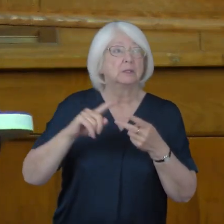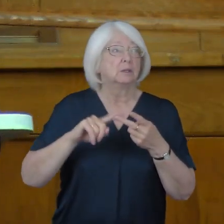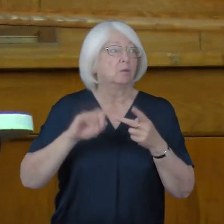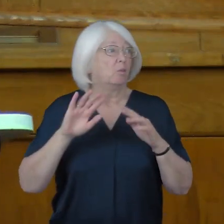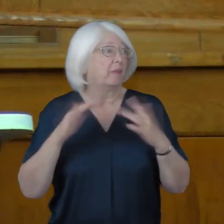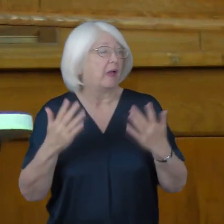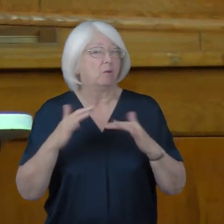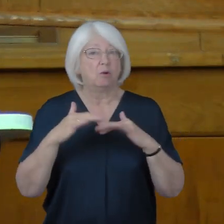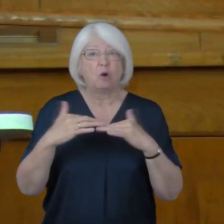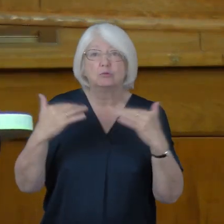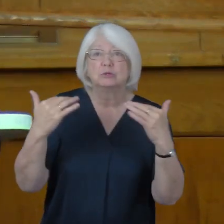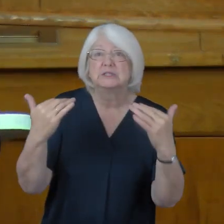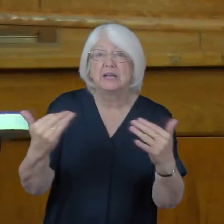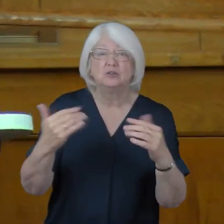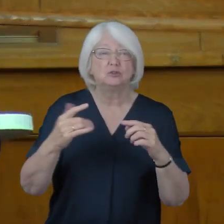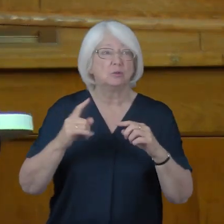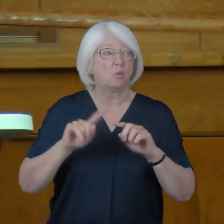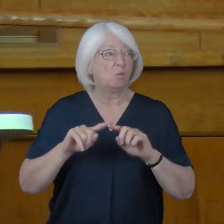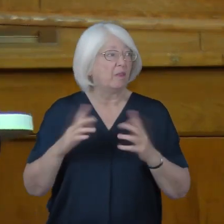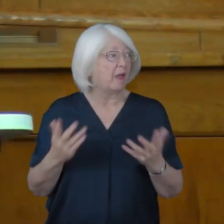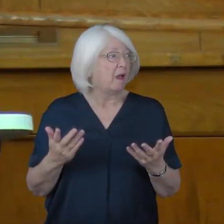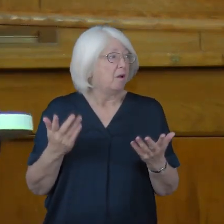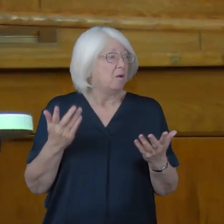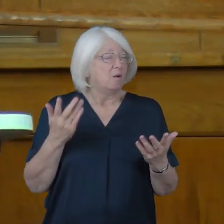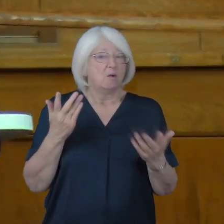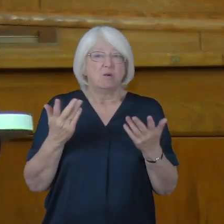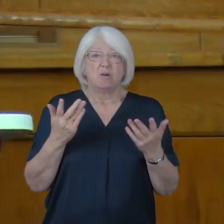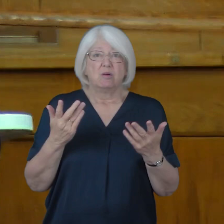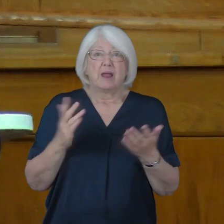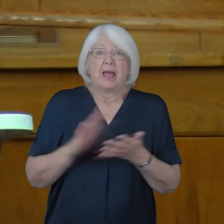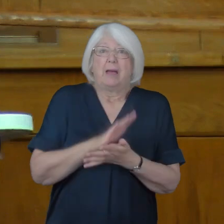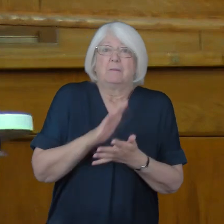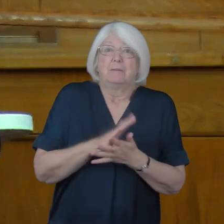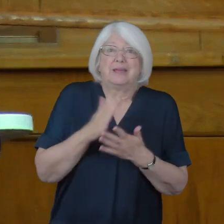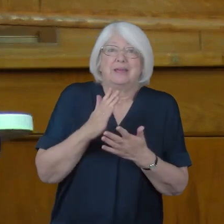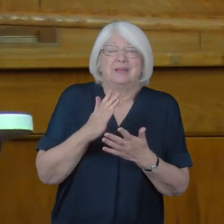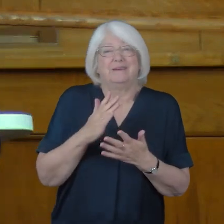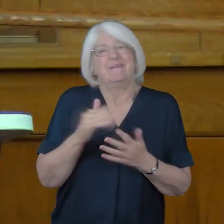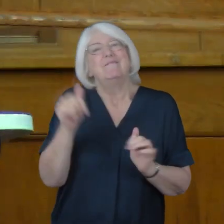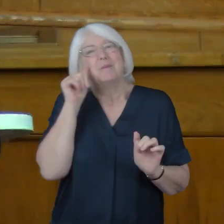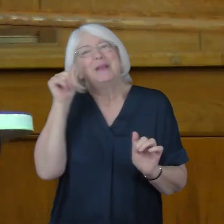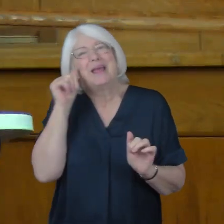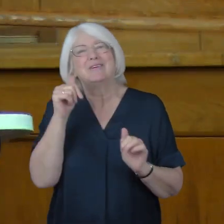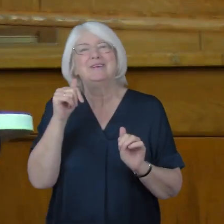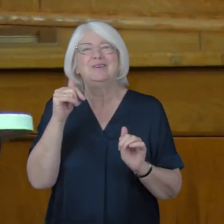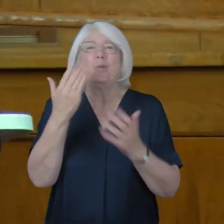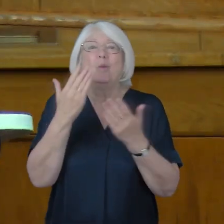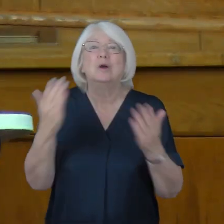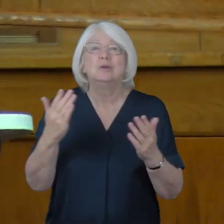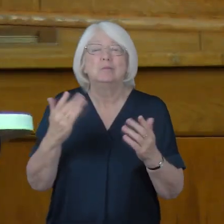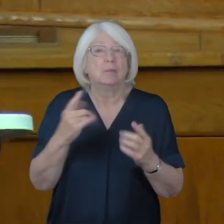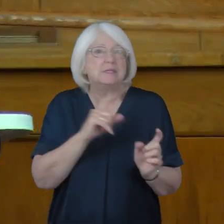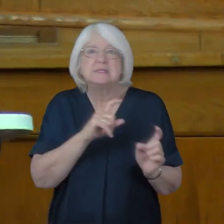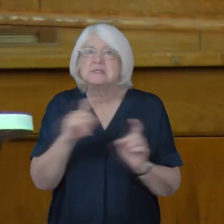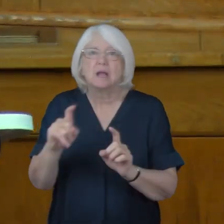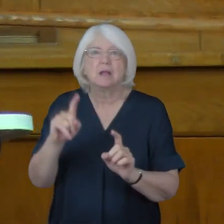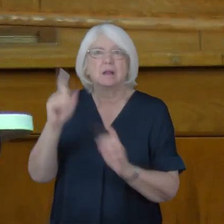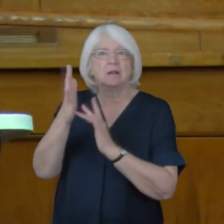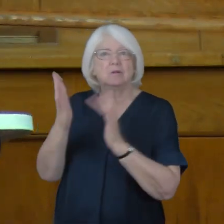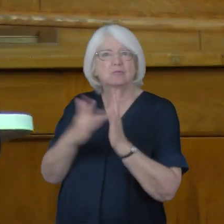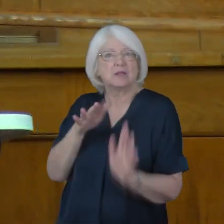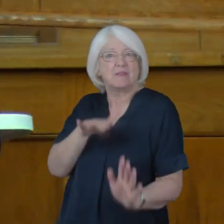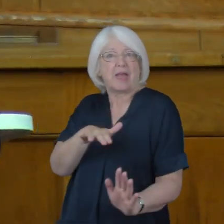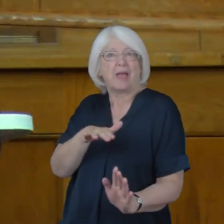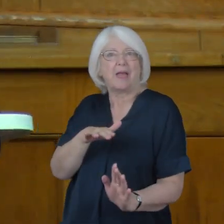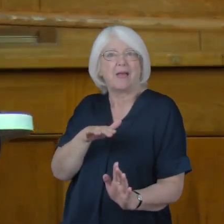and all the other happy familiarities of worship, Christ is with us. With us,